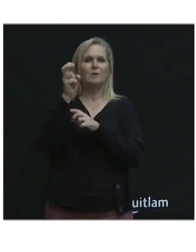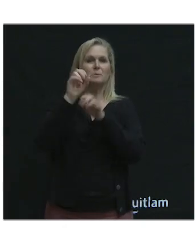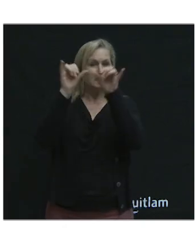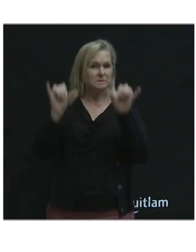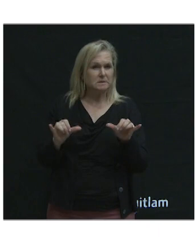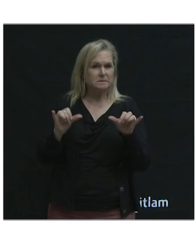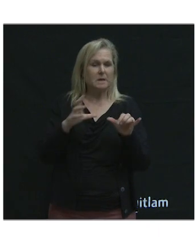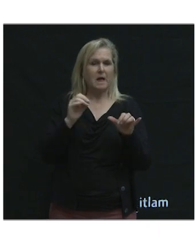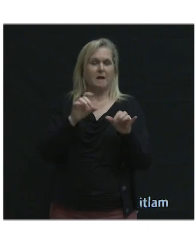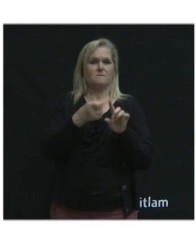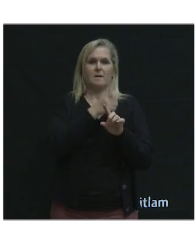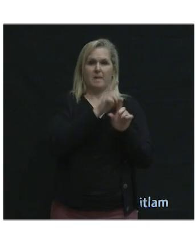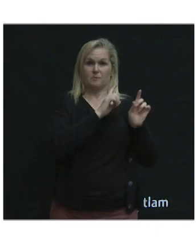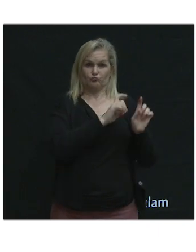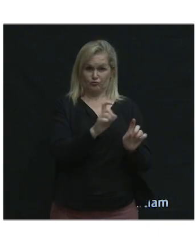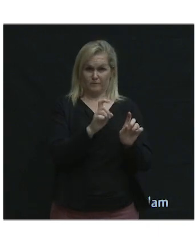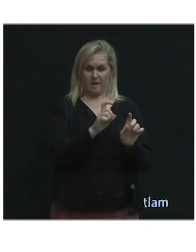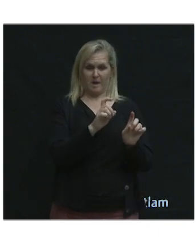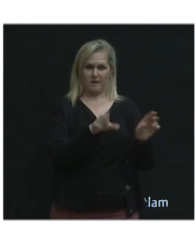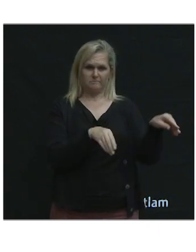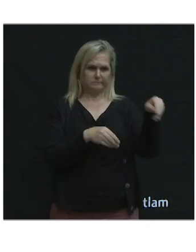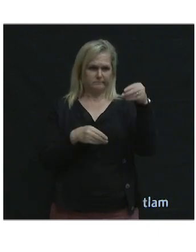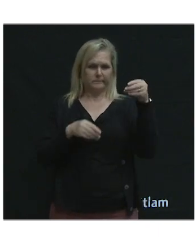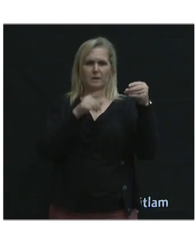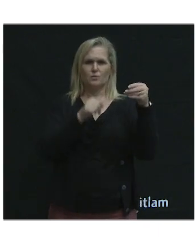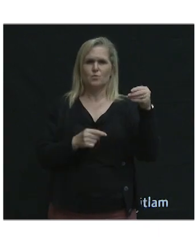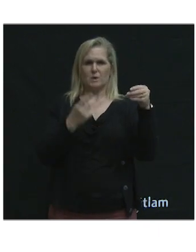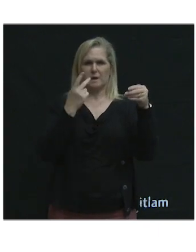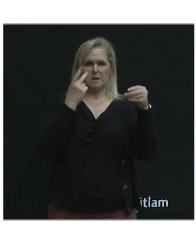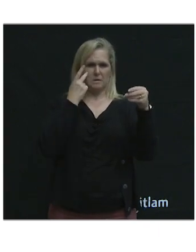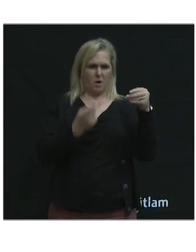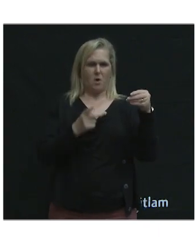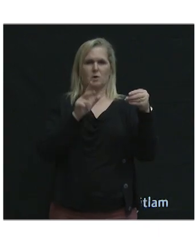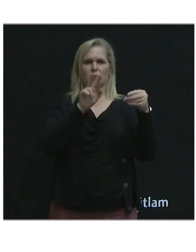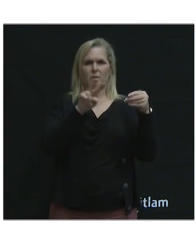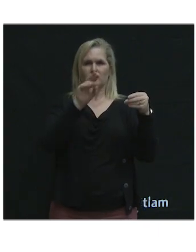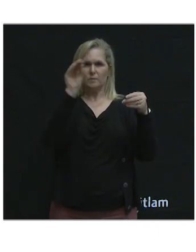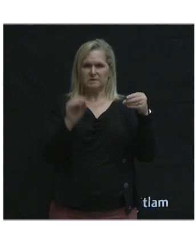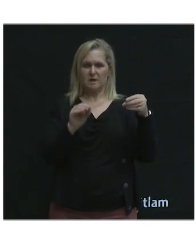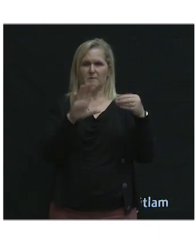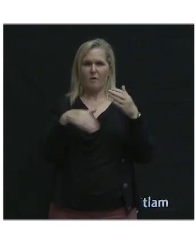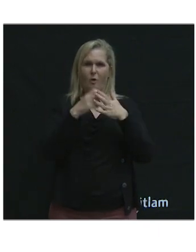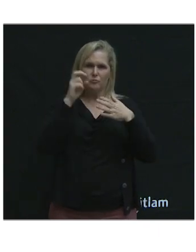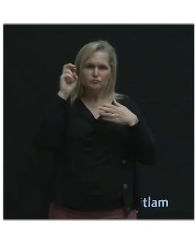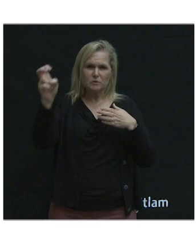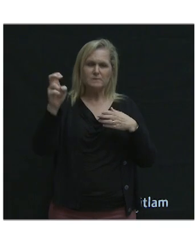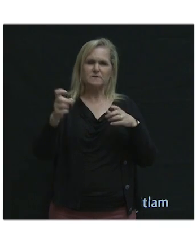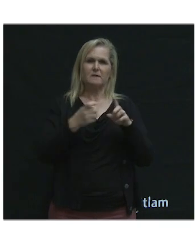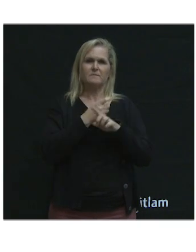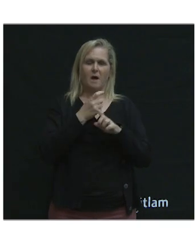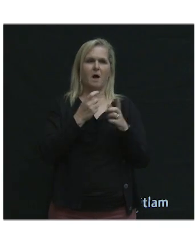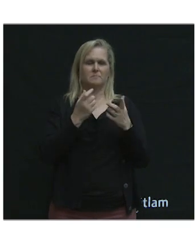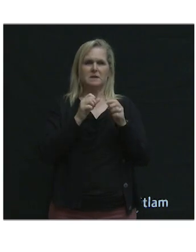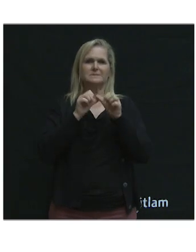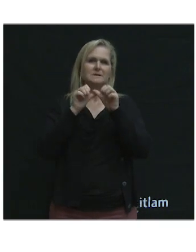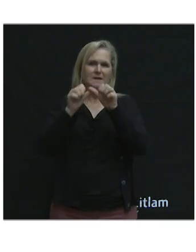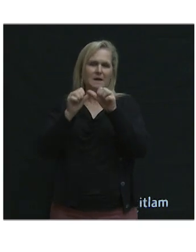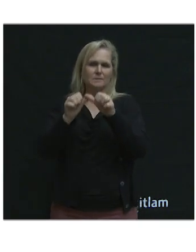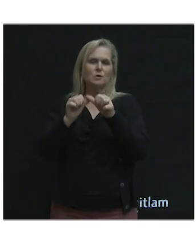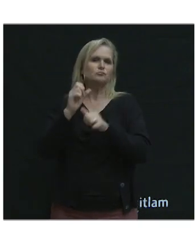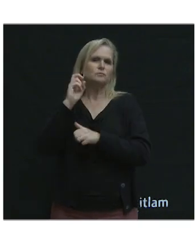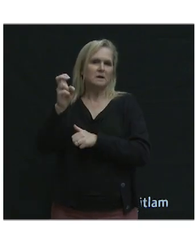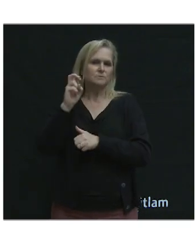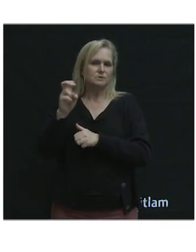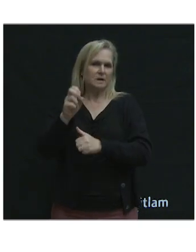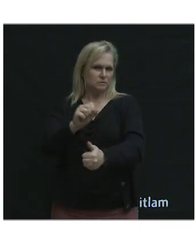And based on this survey, we saw that, uh, 22% of all trips were made by sustainable transportation modes.